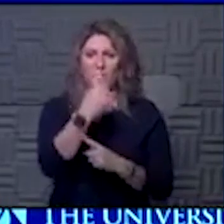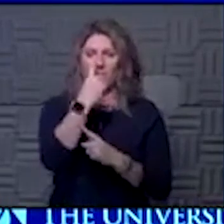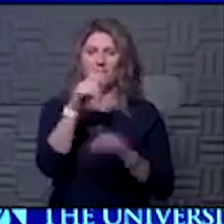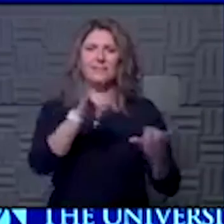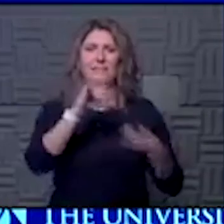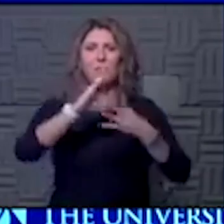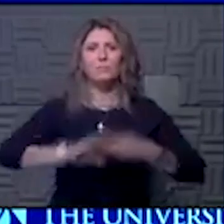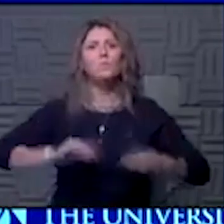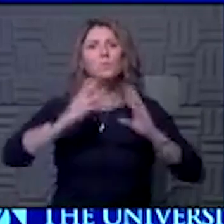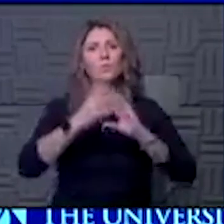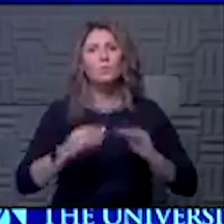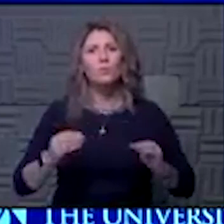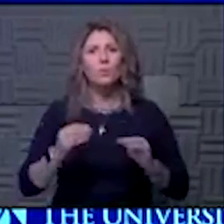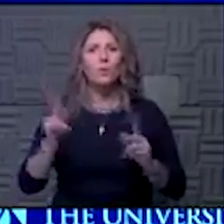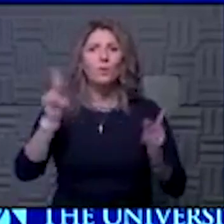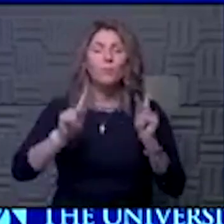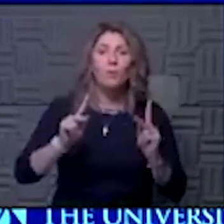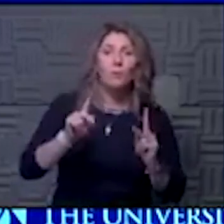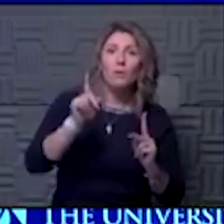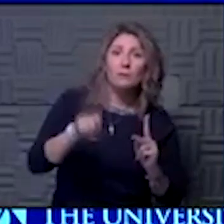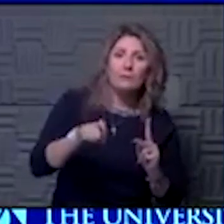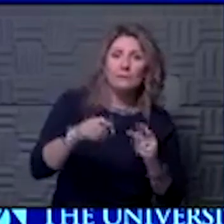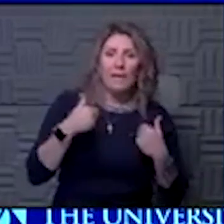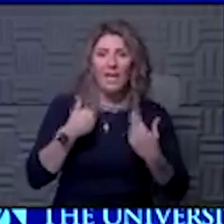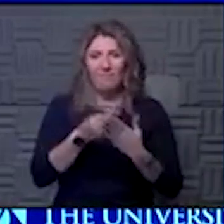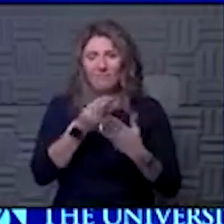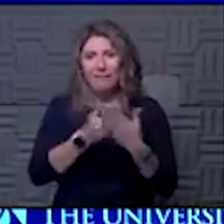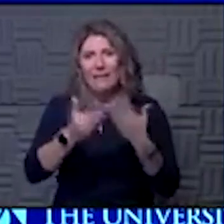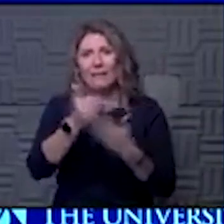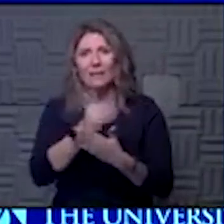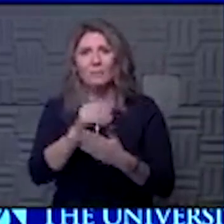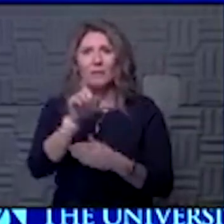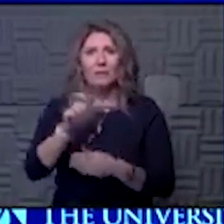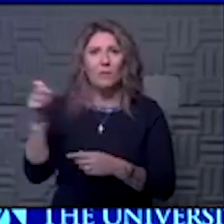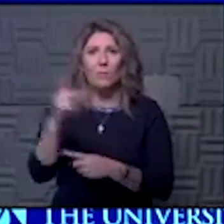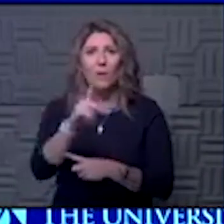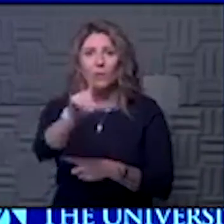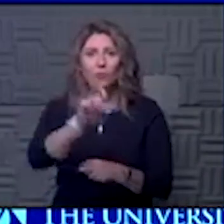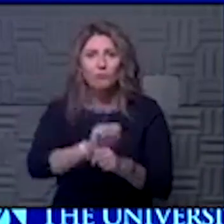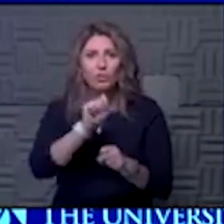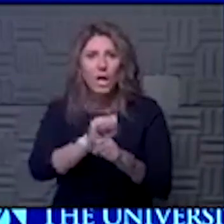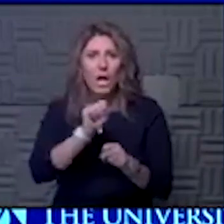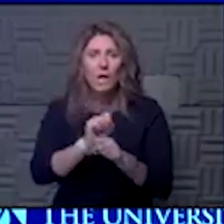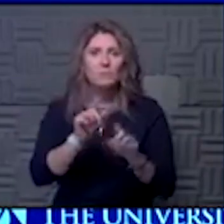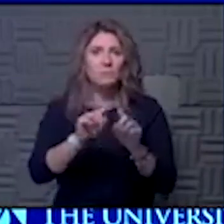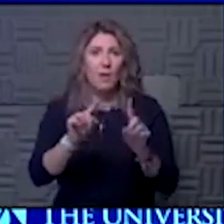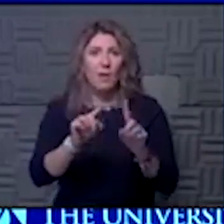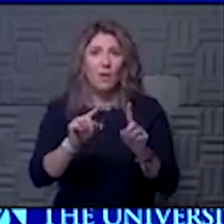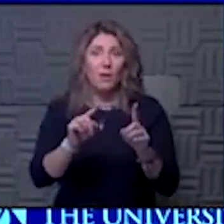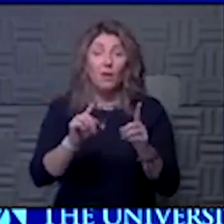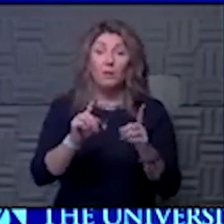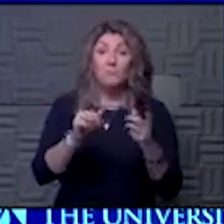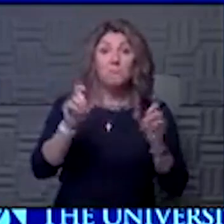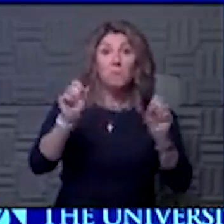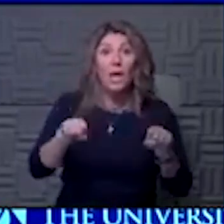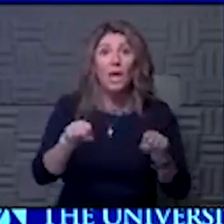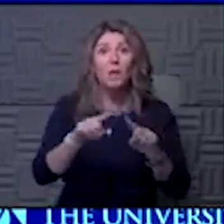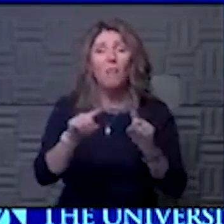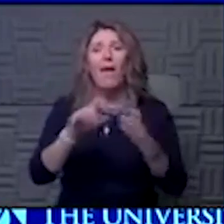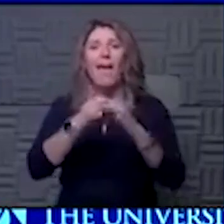story, though. People have to have an income. They've got to go back to their jobs. Okay, let's do that. Then how do you do it? And how do you do it safely?